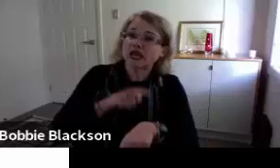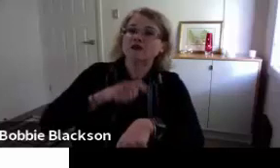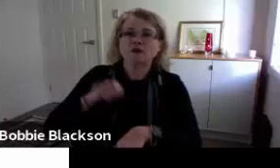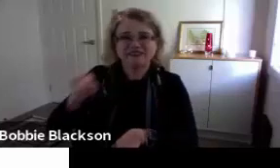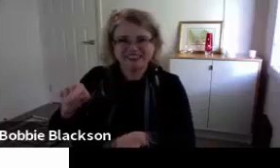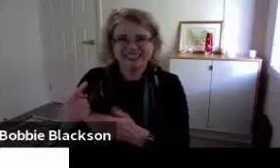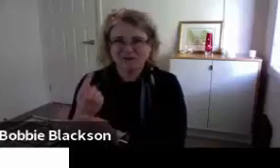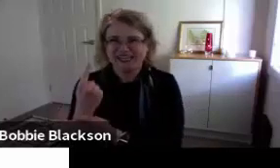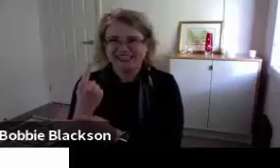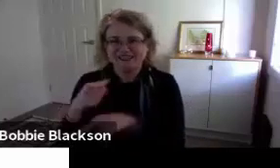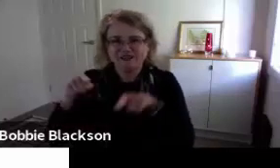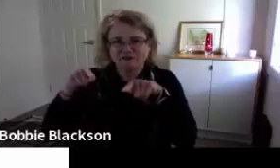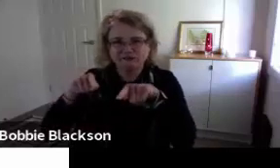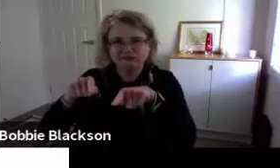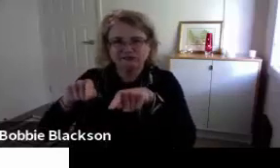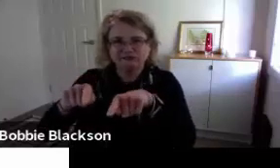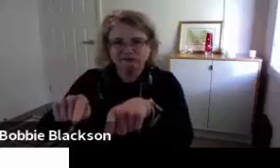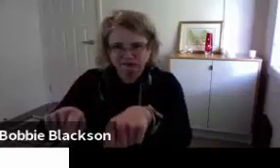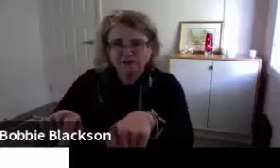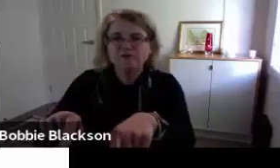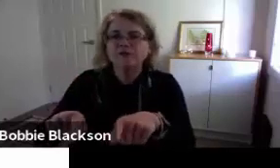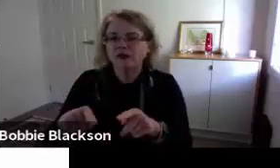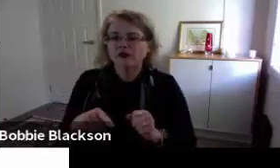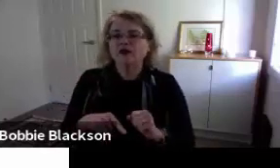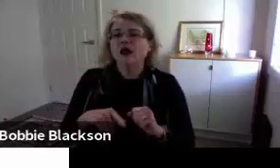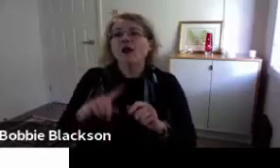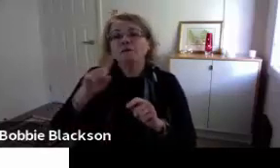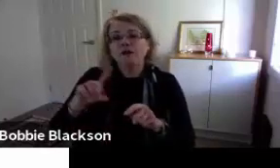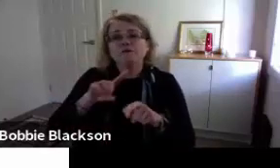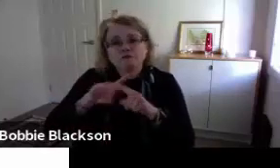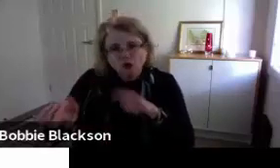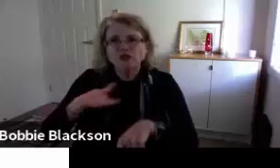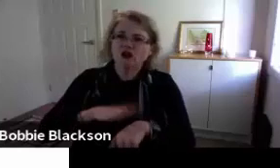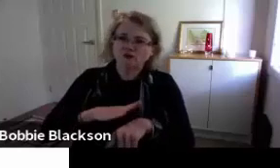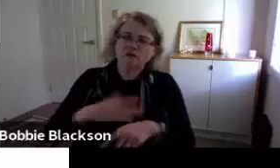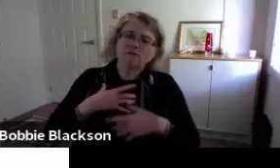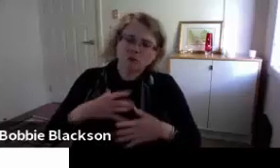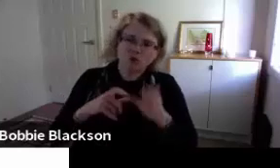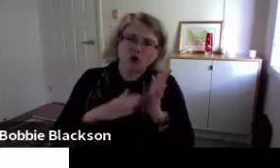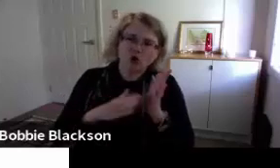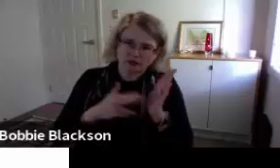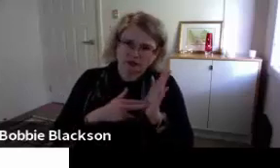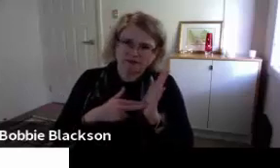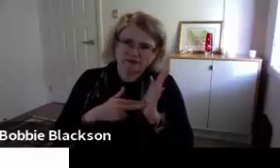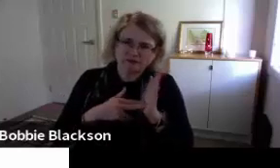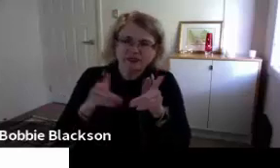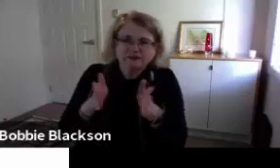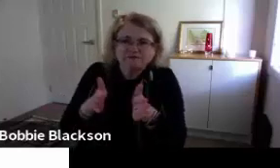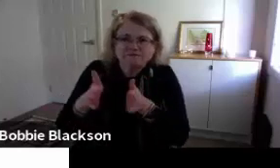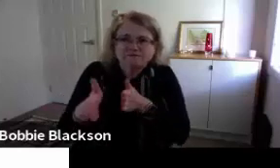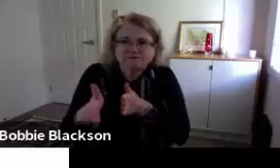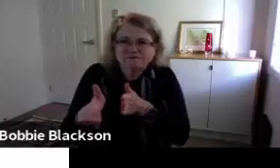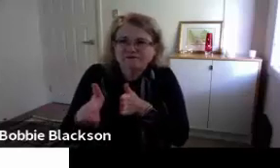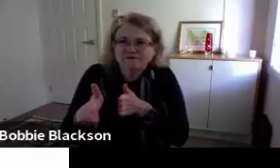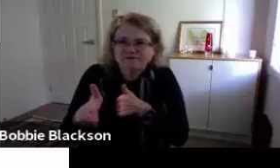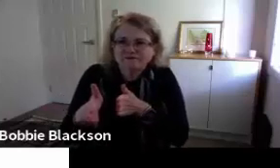So the interpreter would be able to interpret that song simultaneously to the way it's being sung.